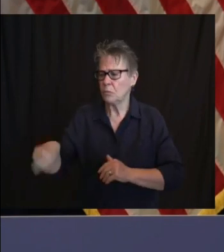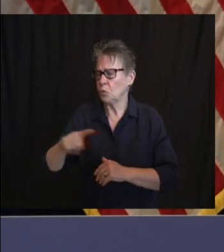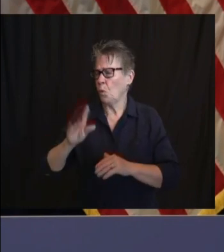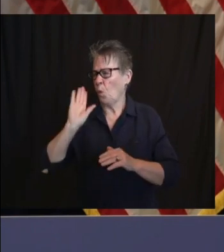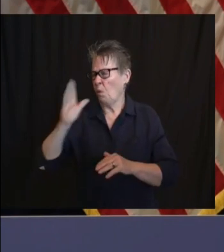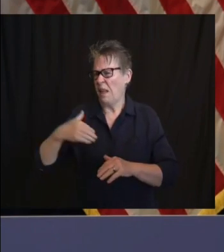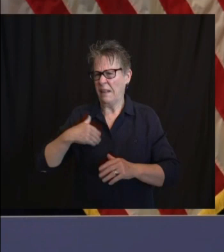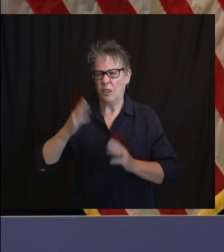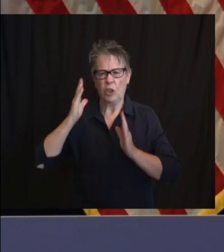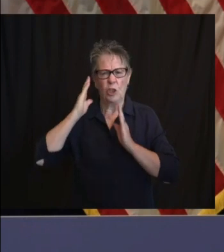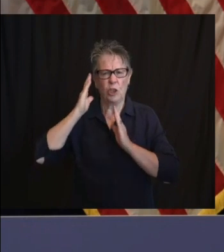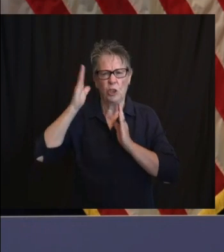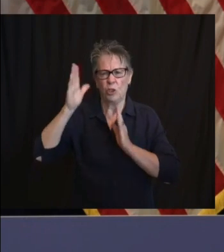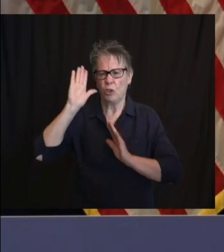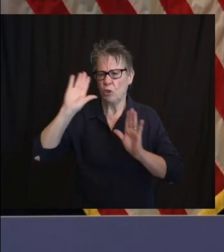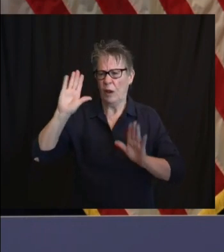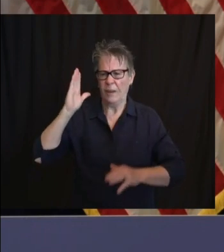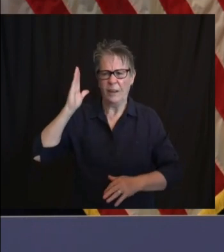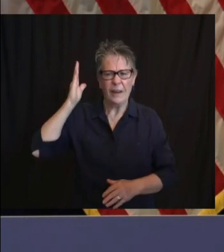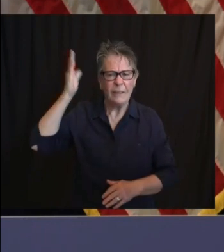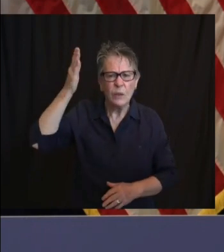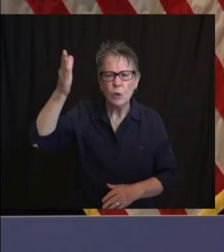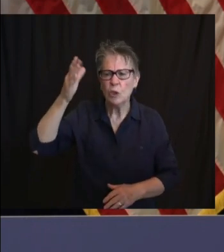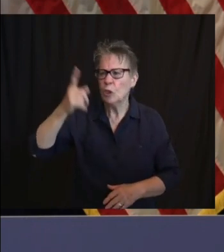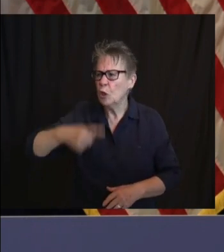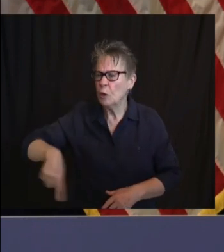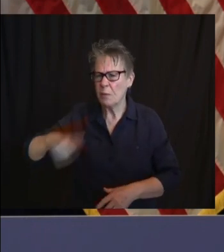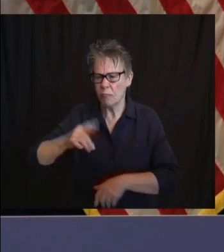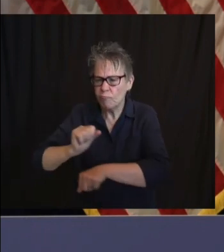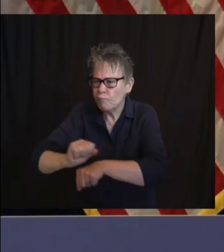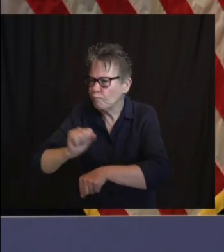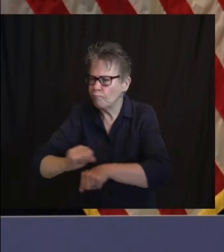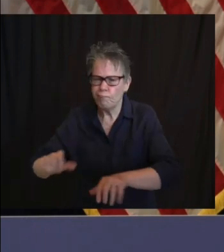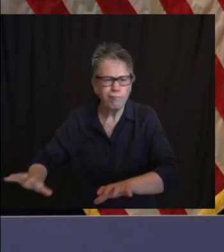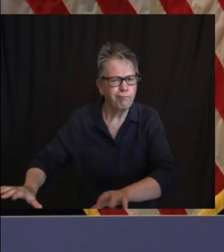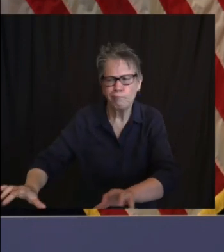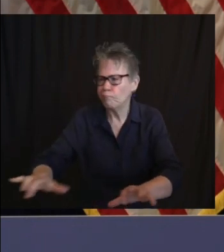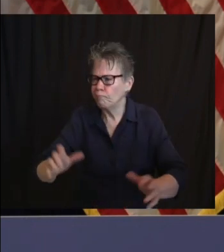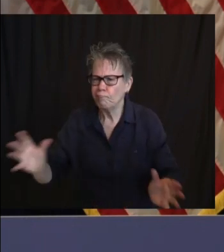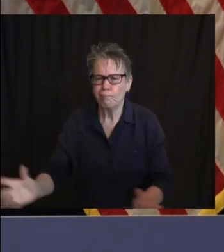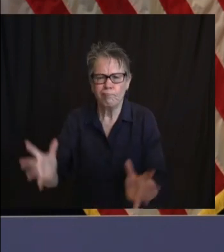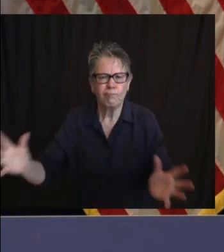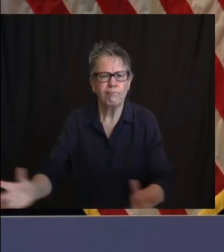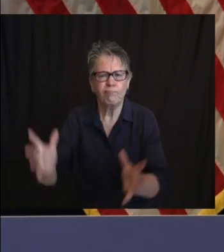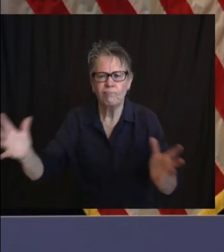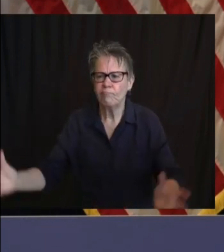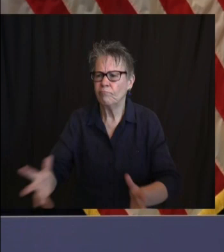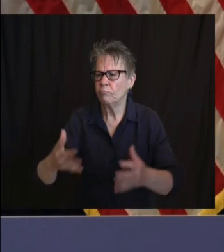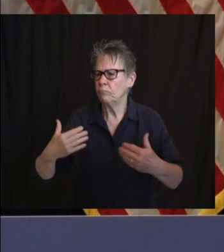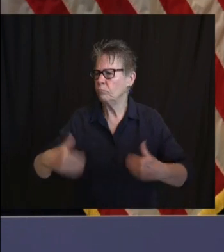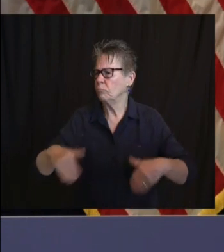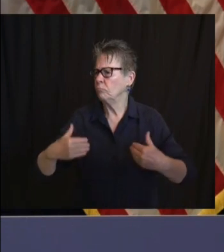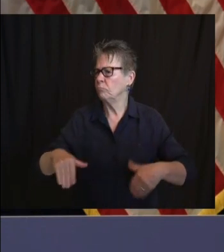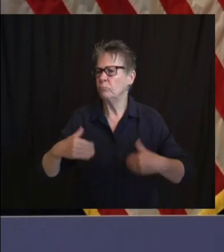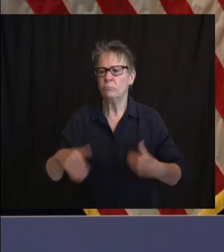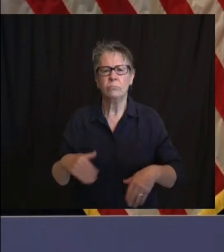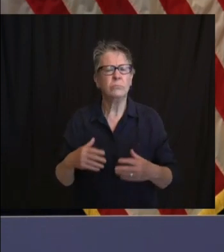open potential as any in our country, but we've also got some folks who have been in there